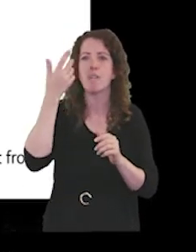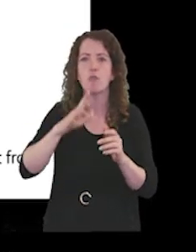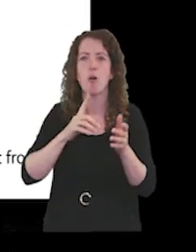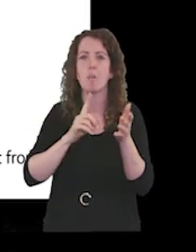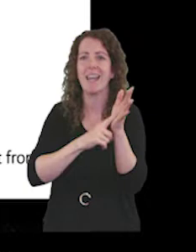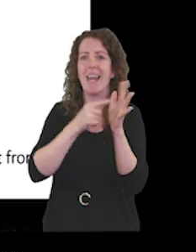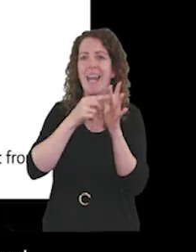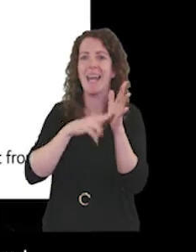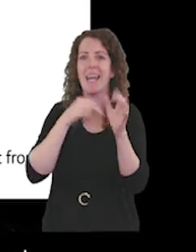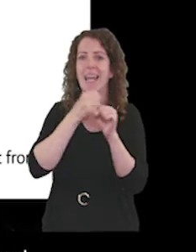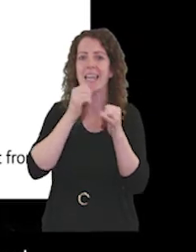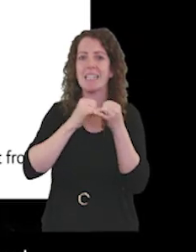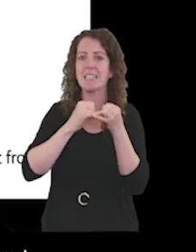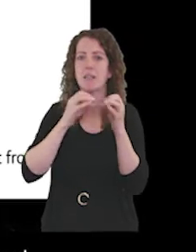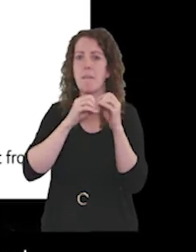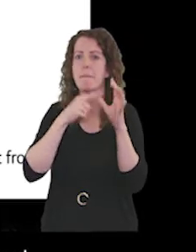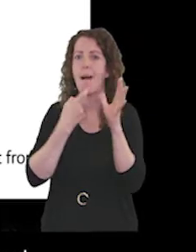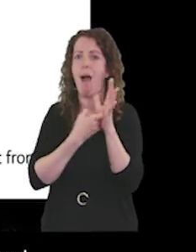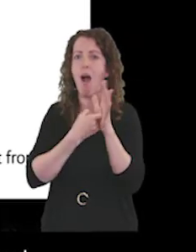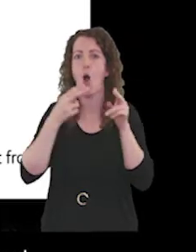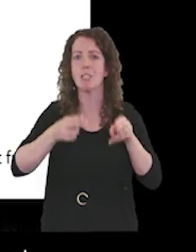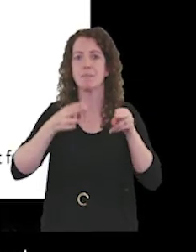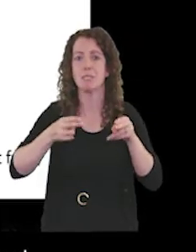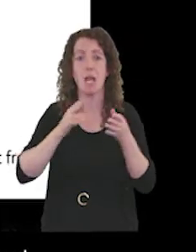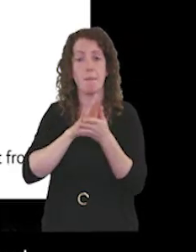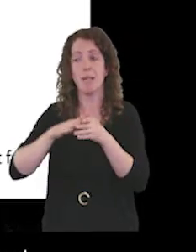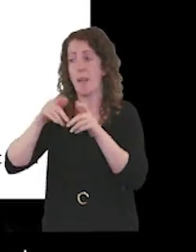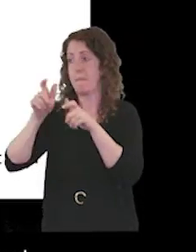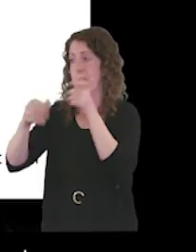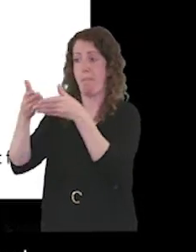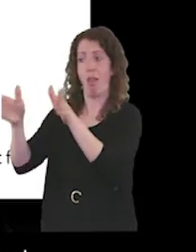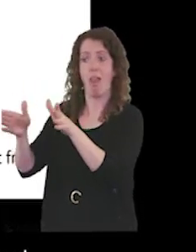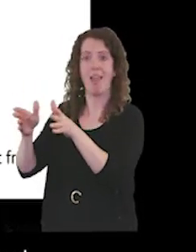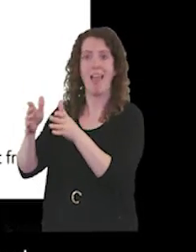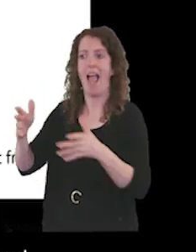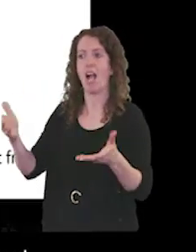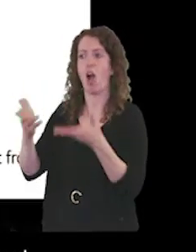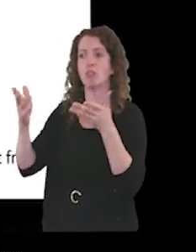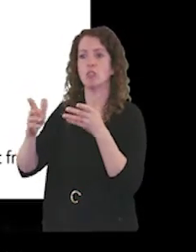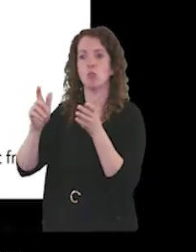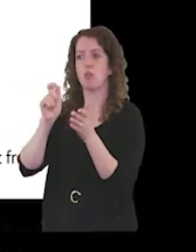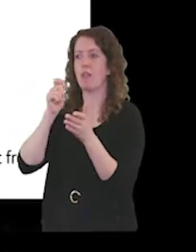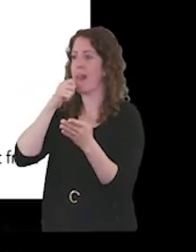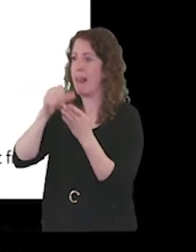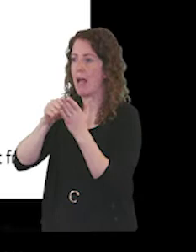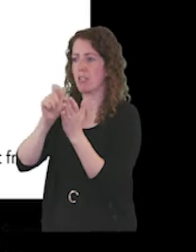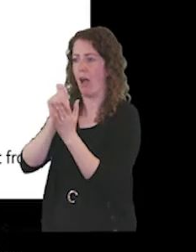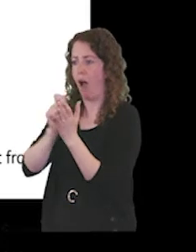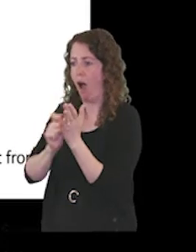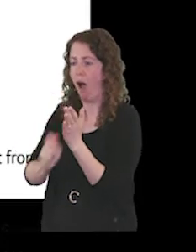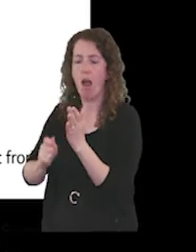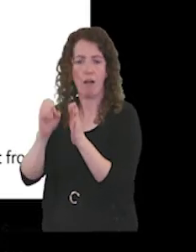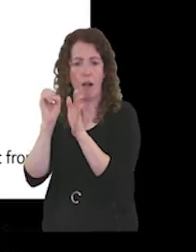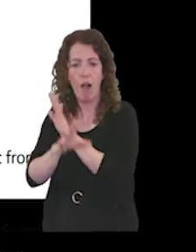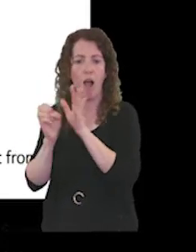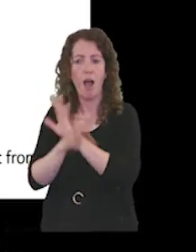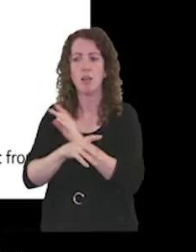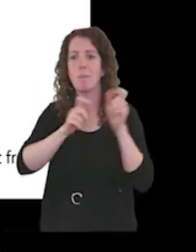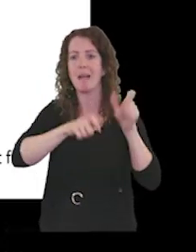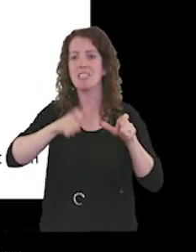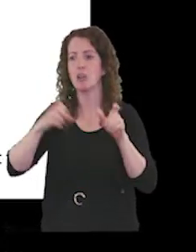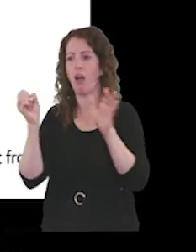people were encouraged to write to patients on postcards and letters,